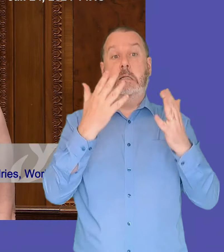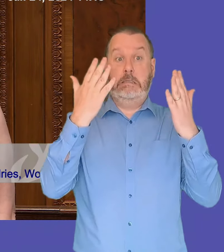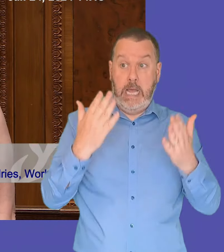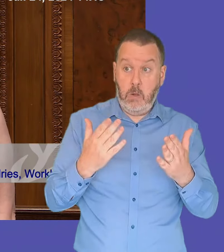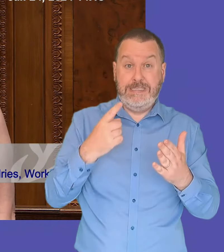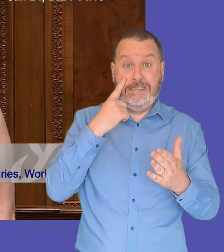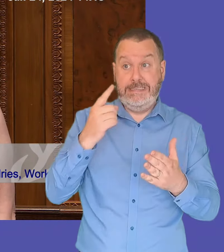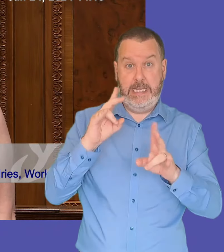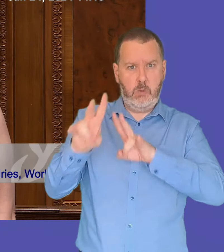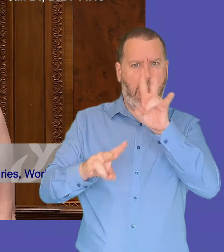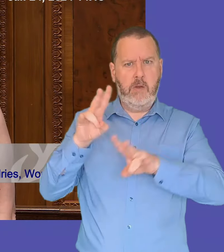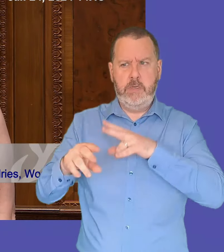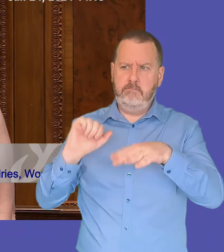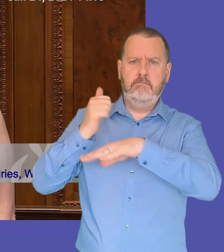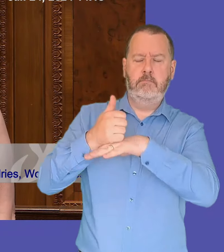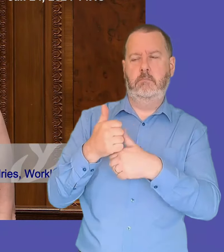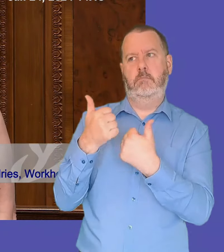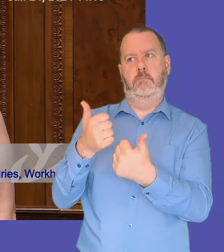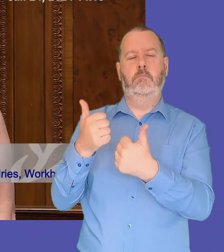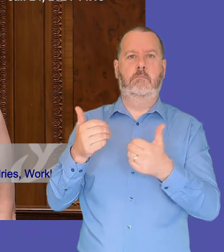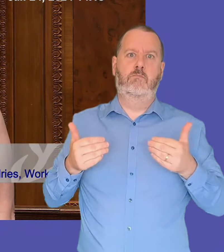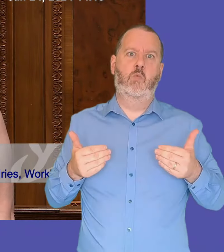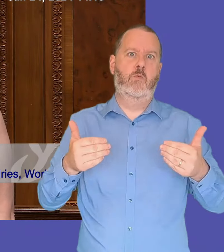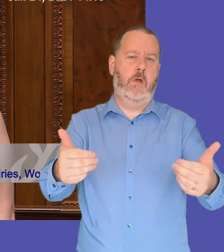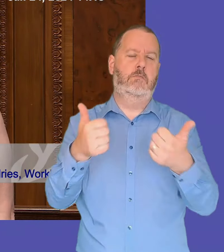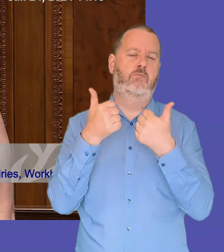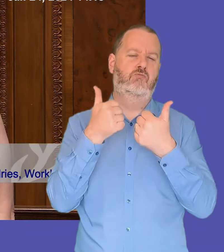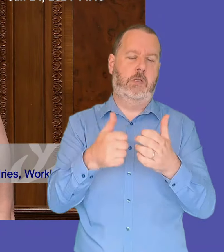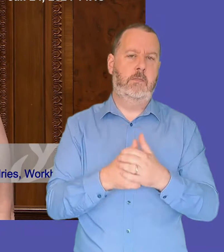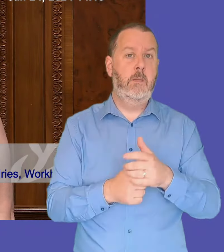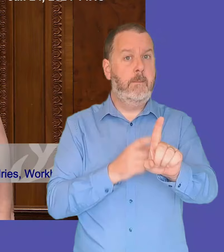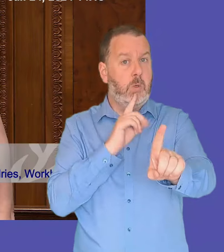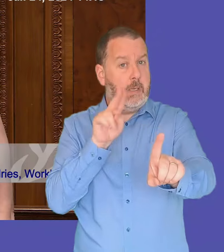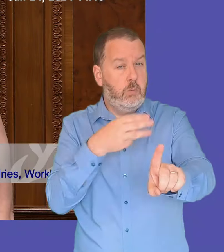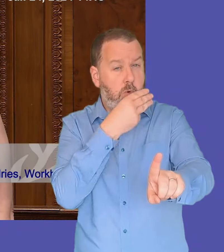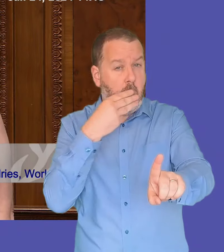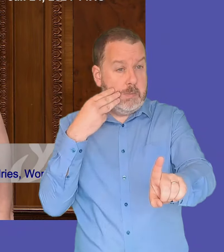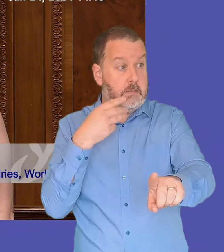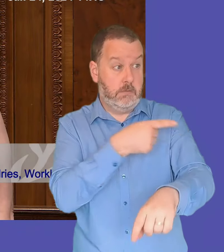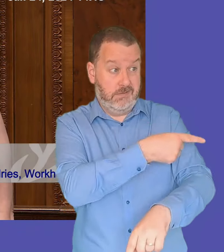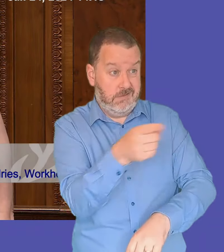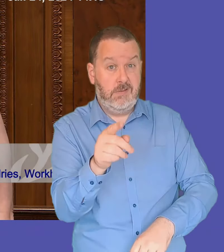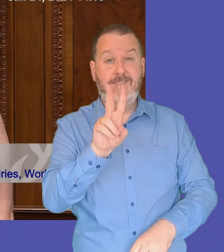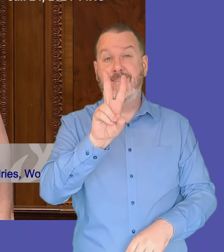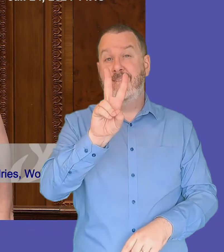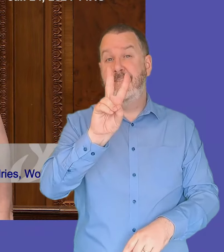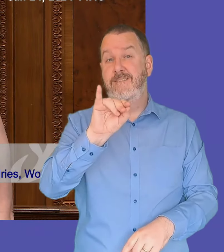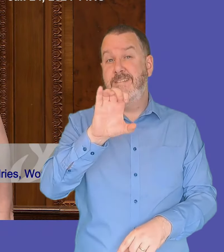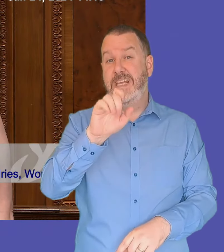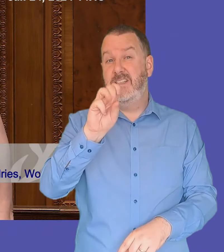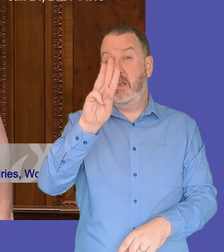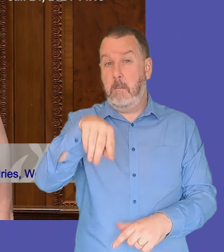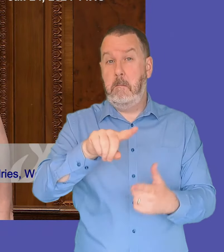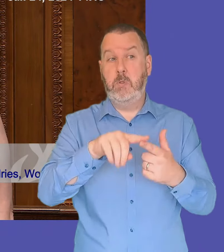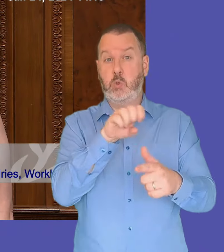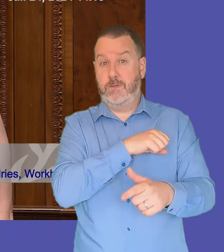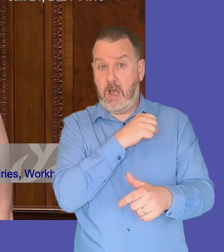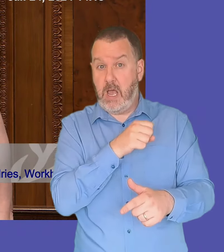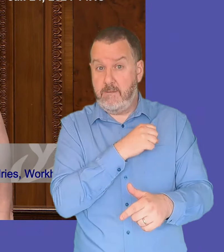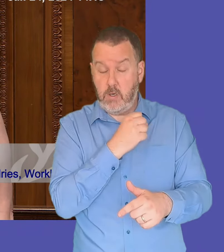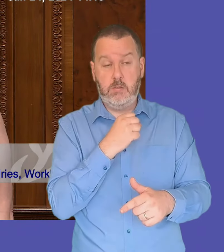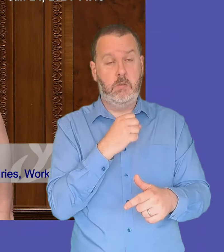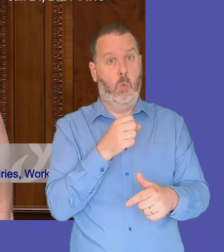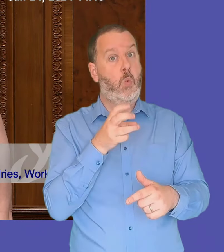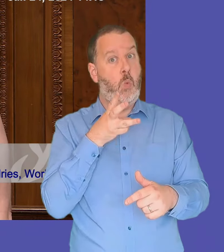forward can you give us an assurance that as has been the case in the past that victims and survivors will be central to this consultation